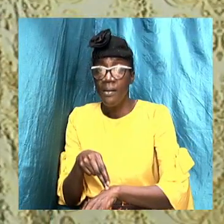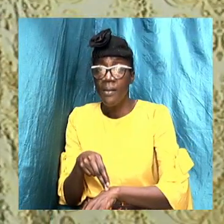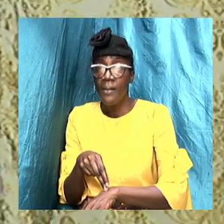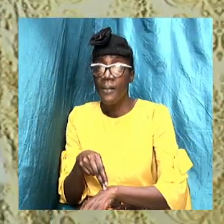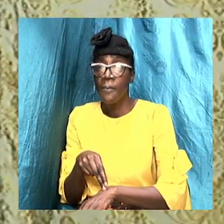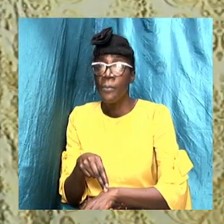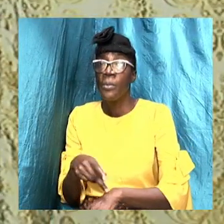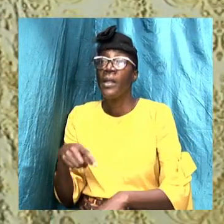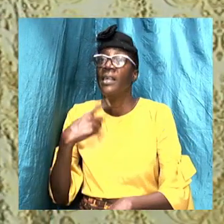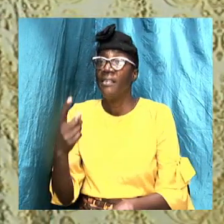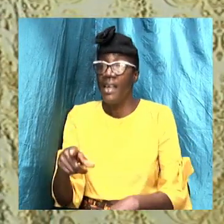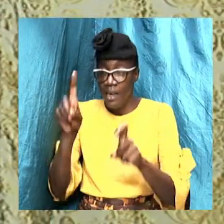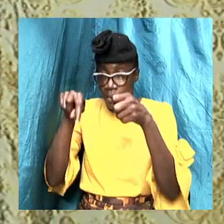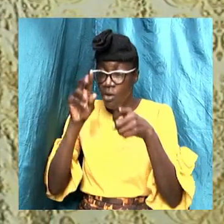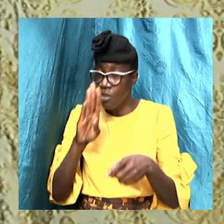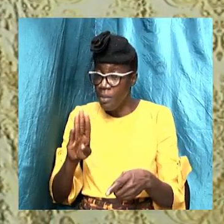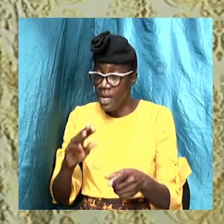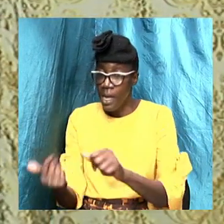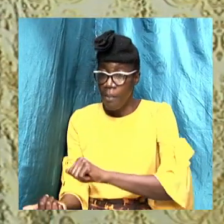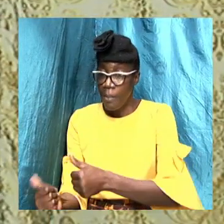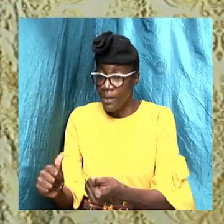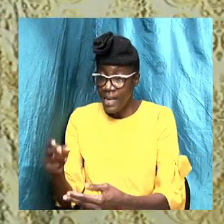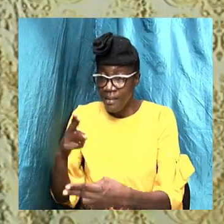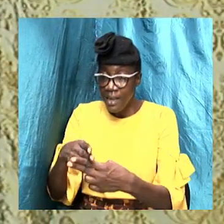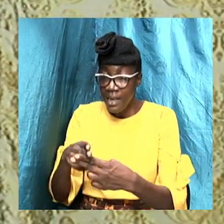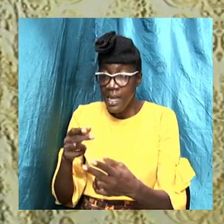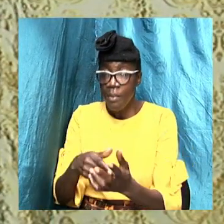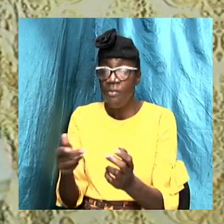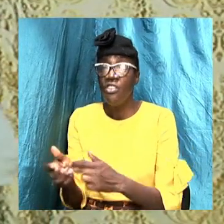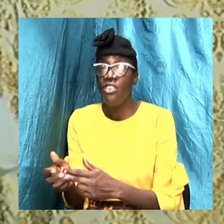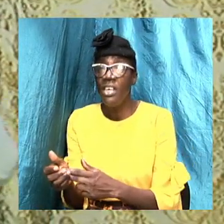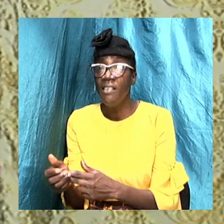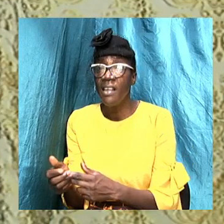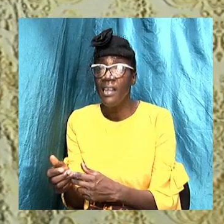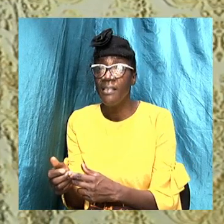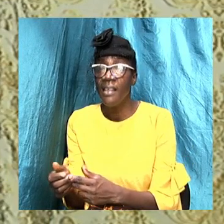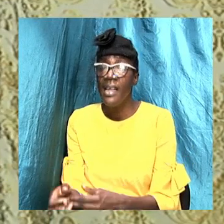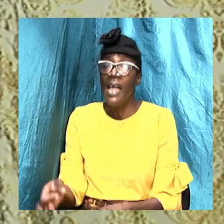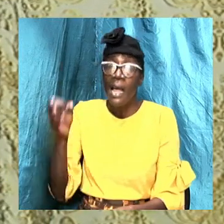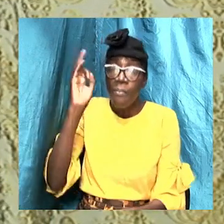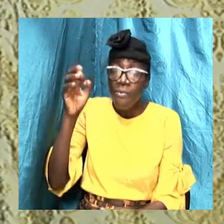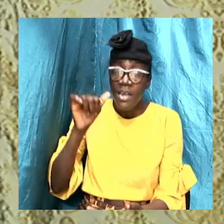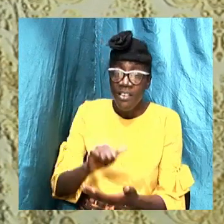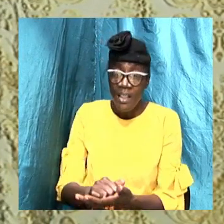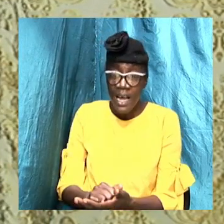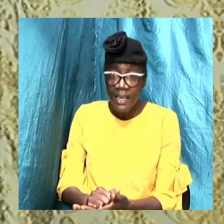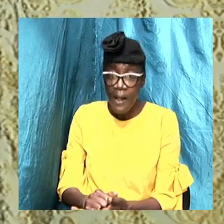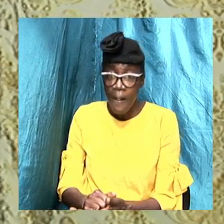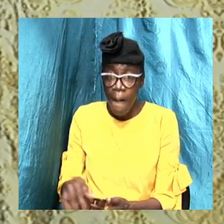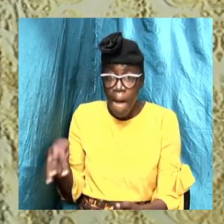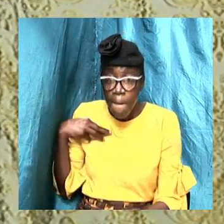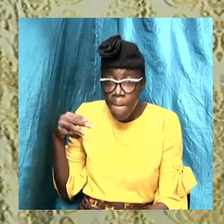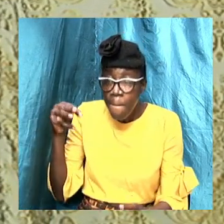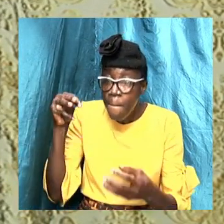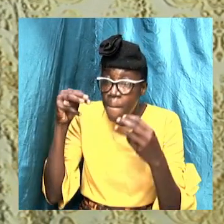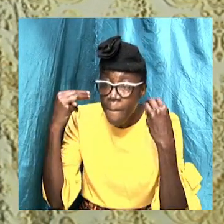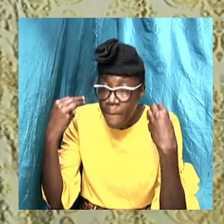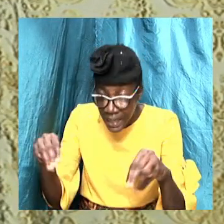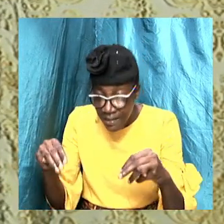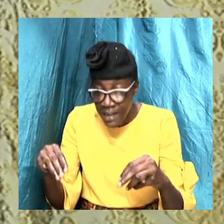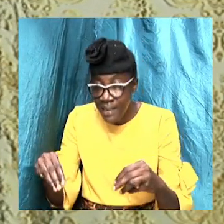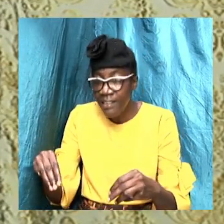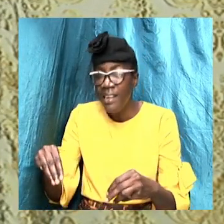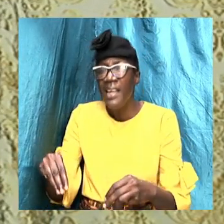that said you must be baptized in the name of Jesus Christ and if he preached that message it must be obvious